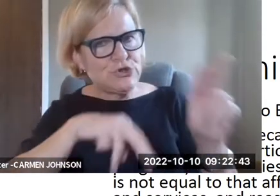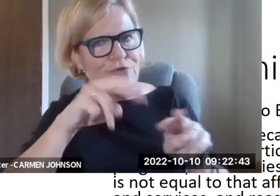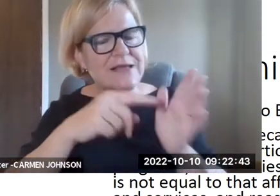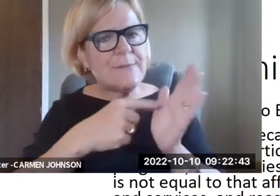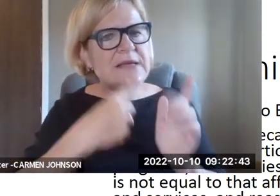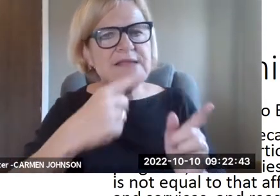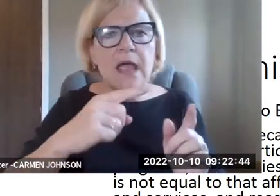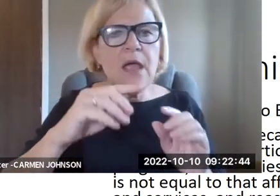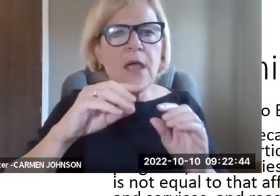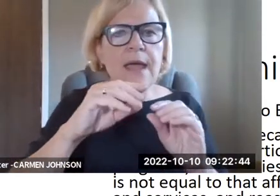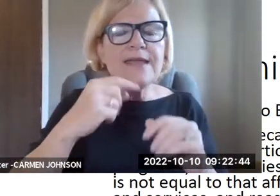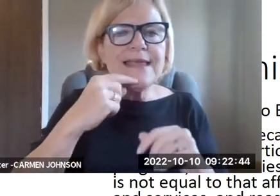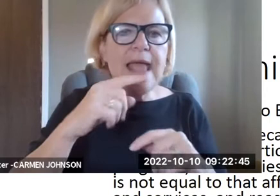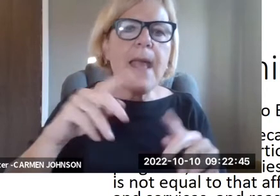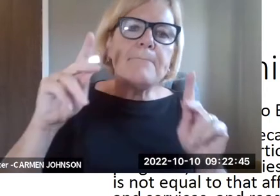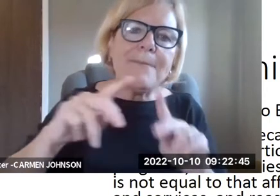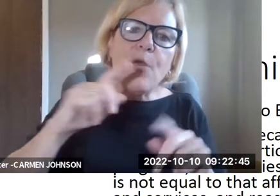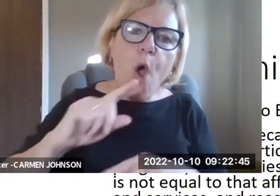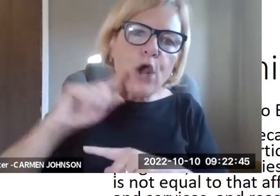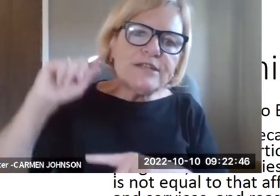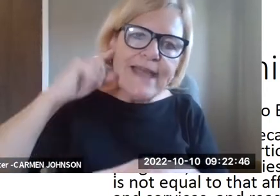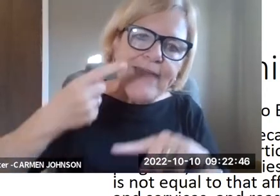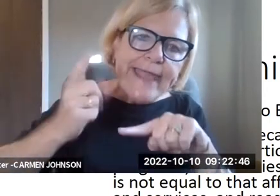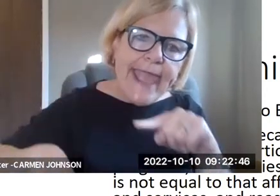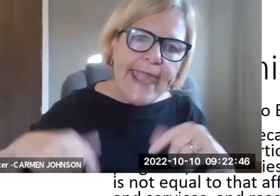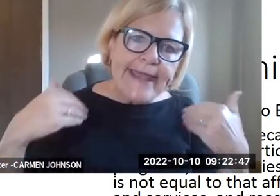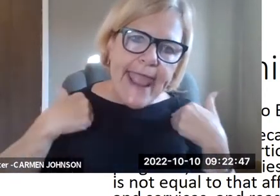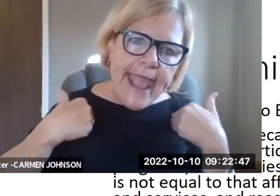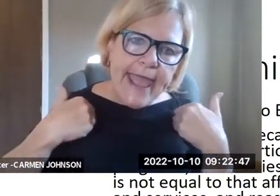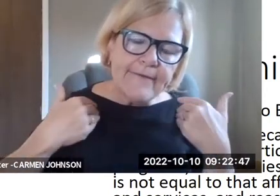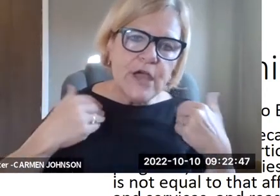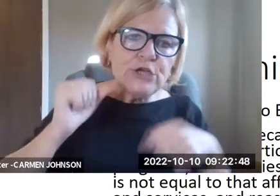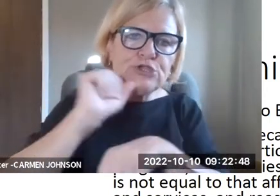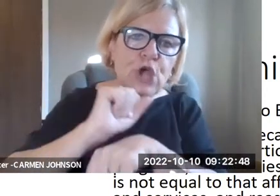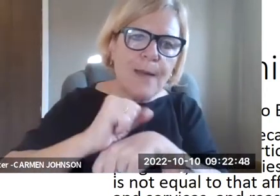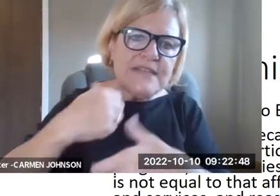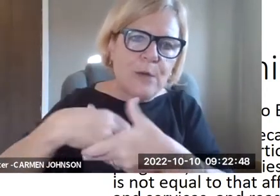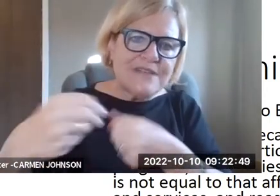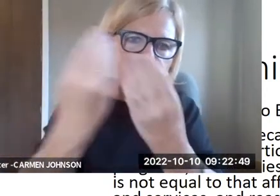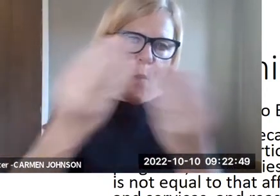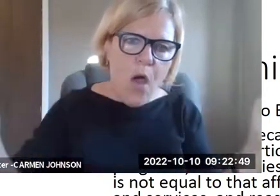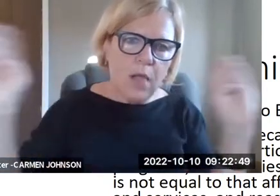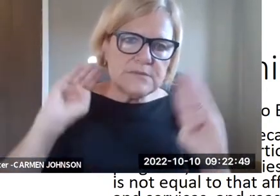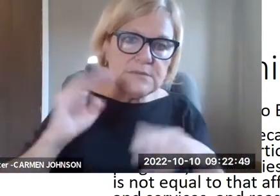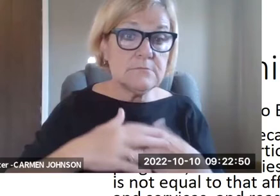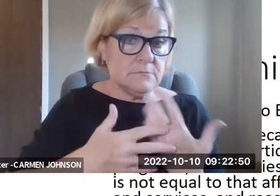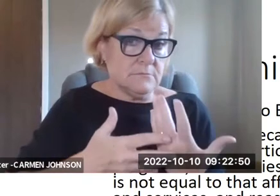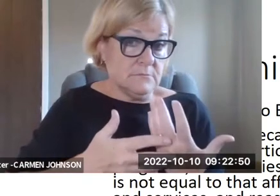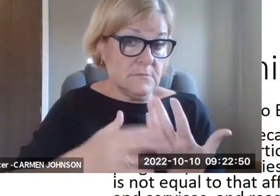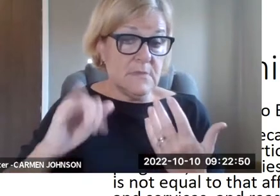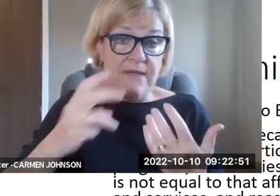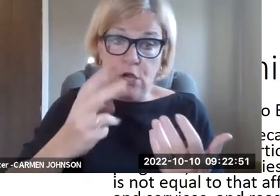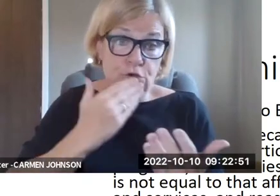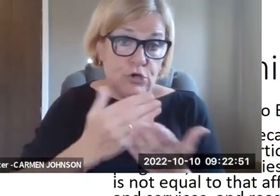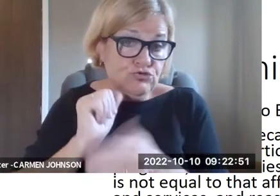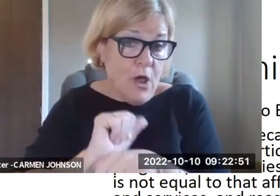I've had connection to have, uh, you know, that prisons that I've, um, observed sometimes say no saying things like people who are deaf